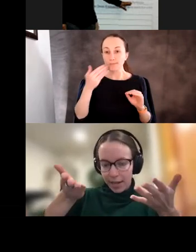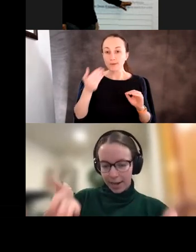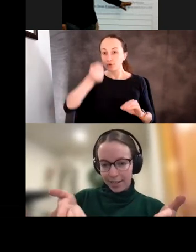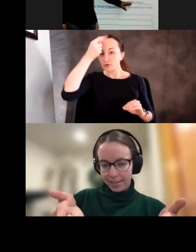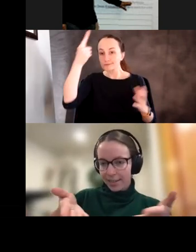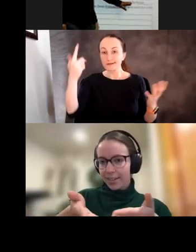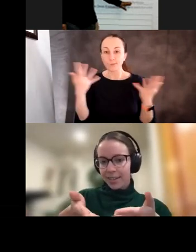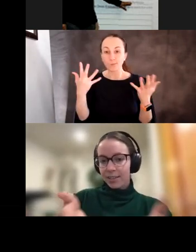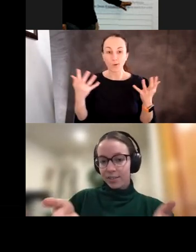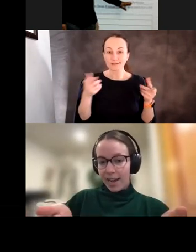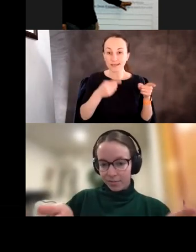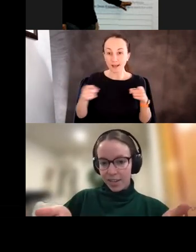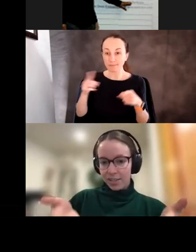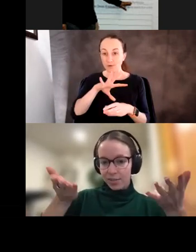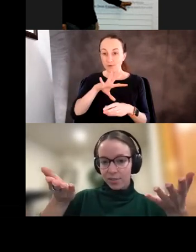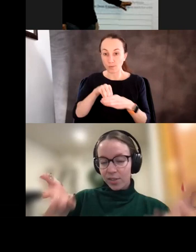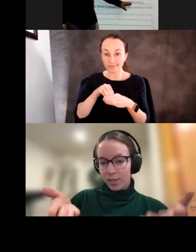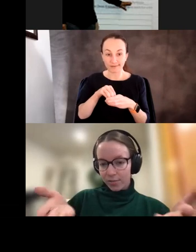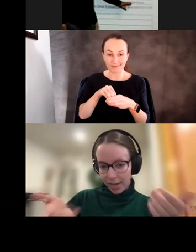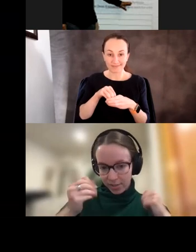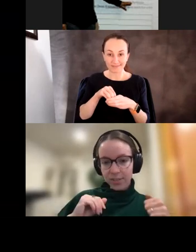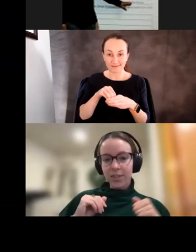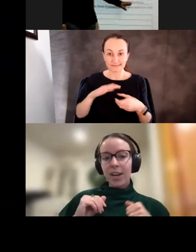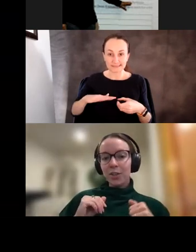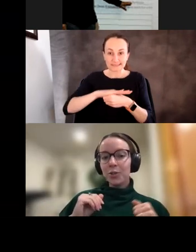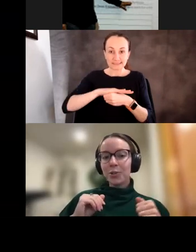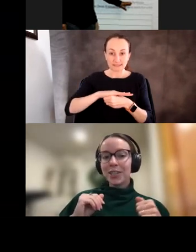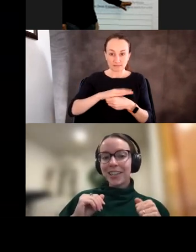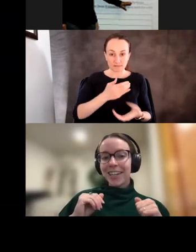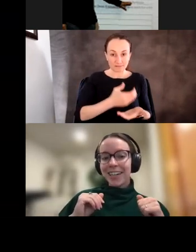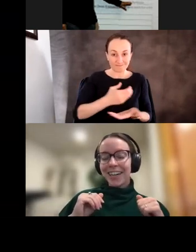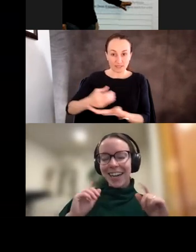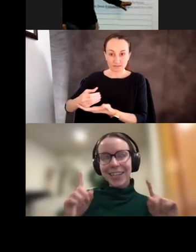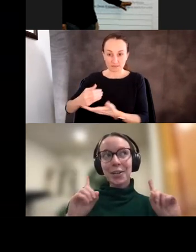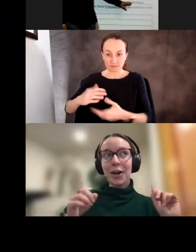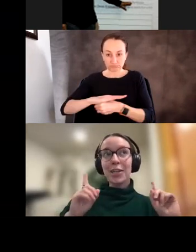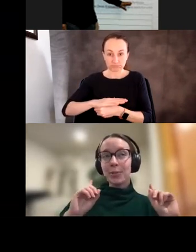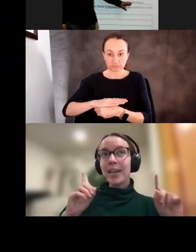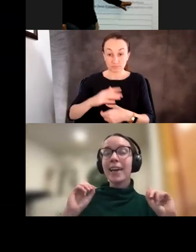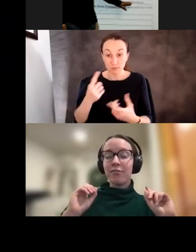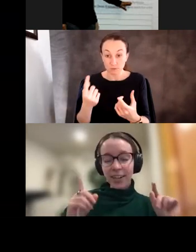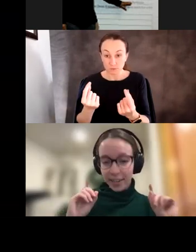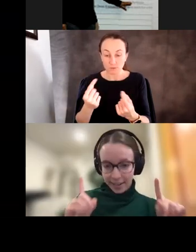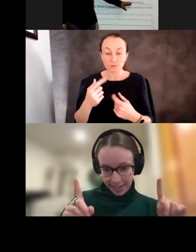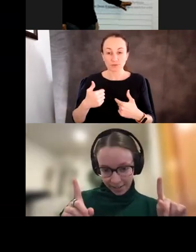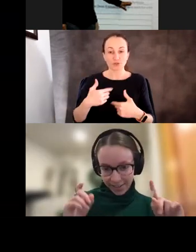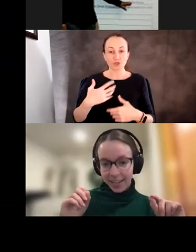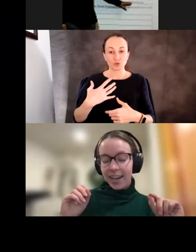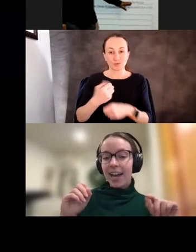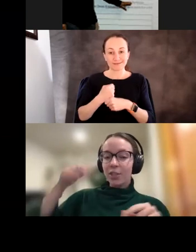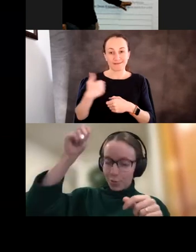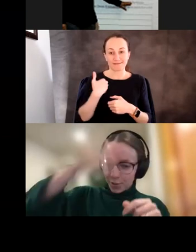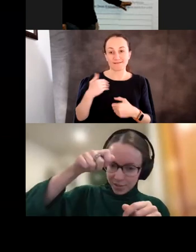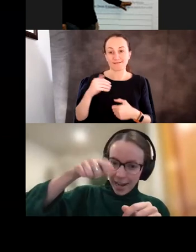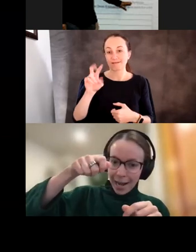what's going on inside of these sealed vessels, you would, I kid you not, you would take a veterinary needle